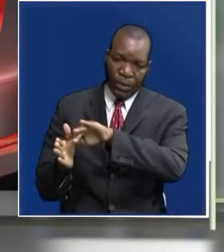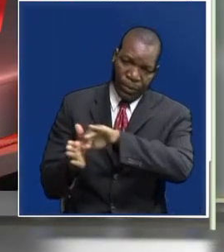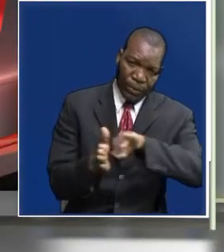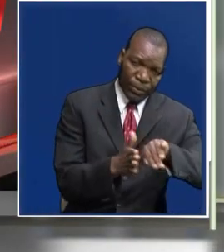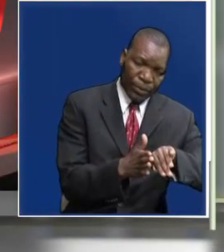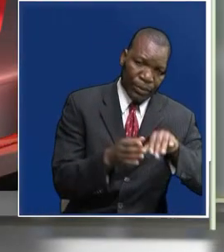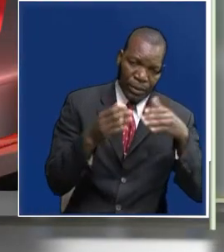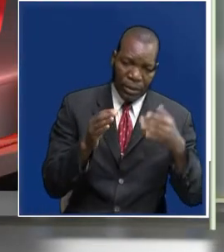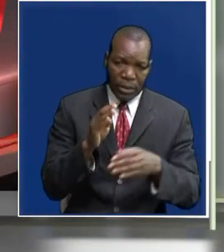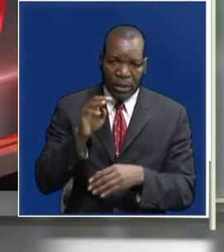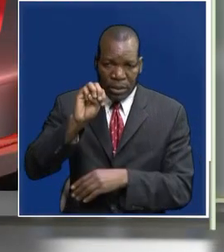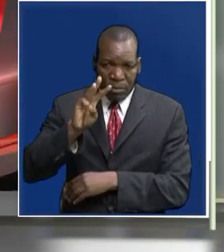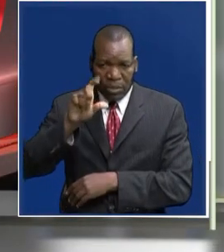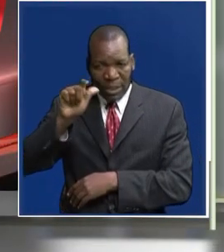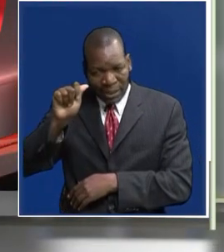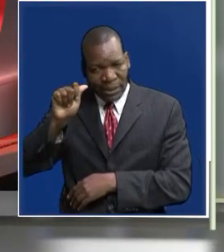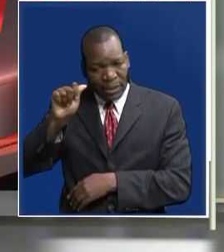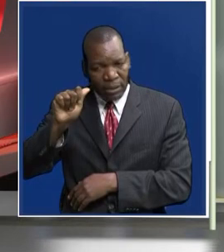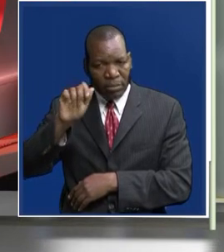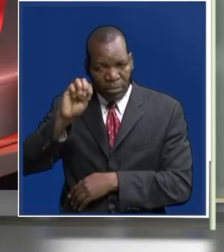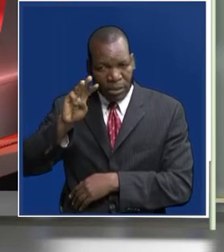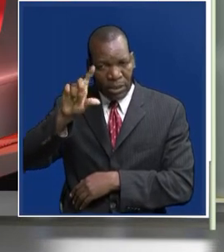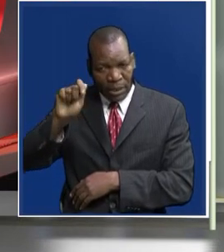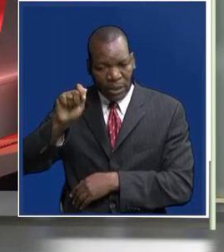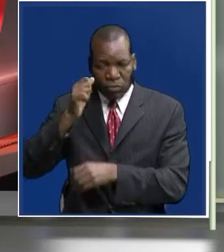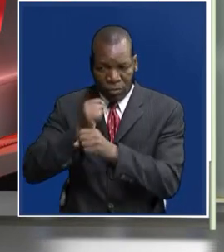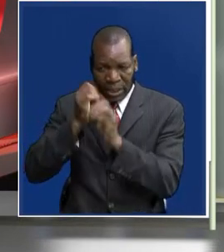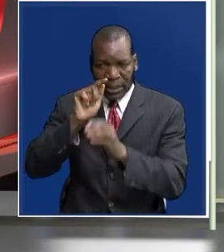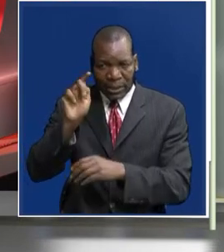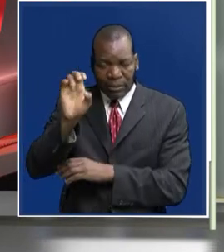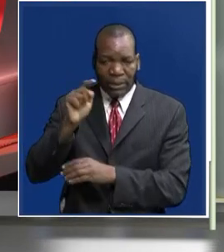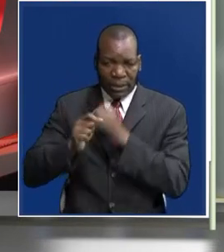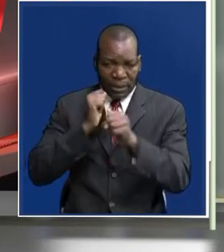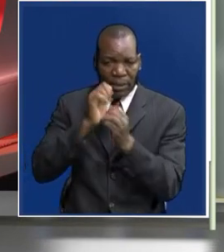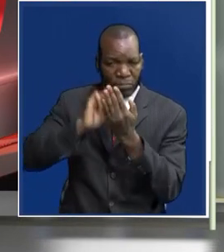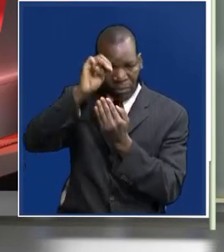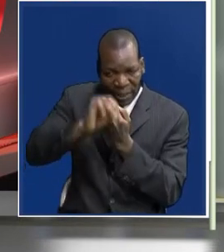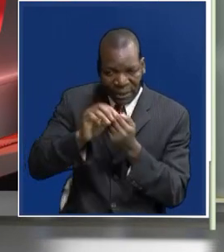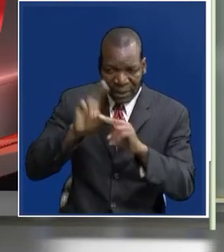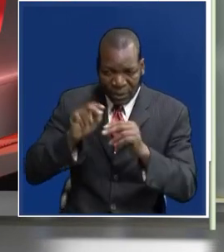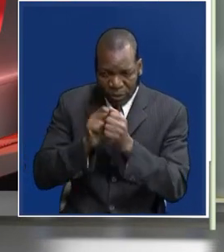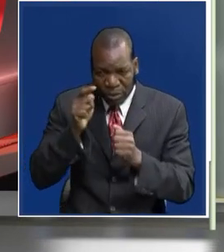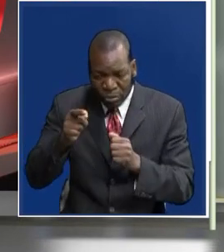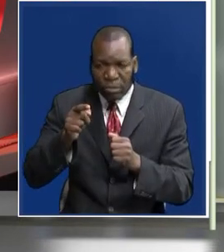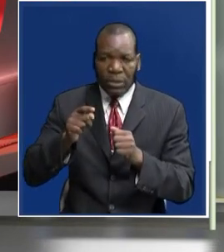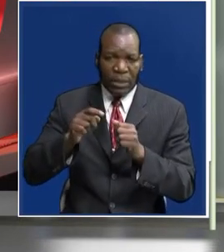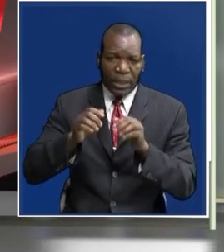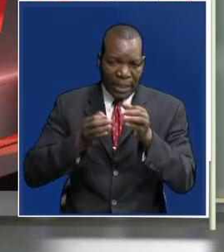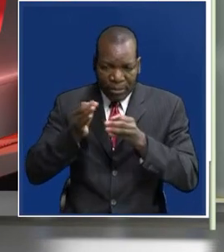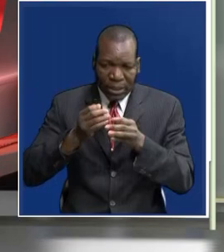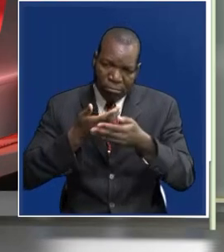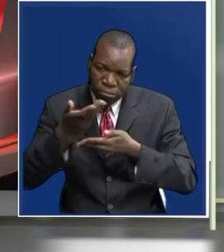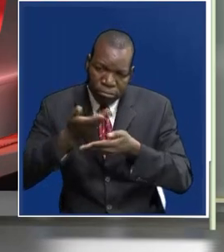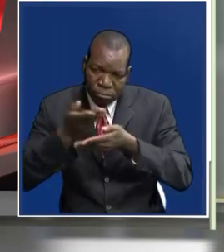And ZNBC's Brian Mullis sat down with Mr. Wina in March this year and he gives us details of how the